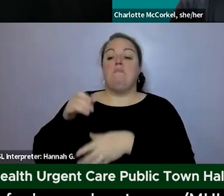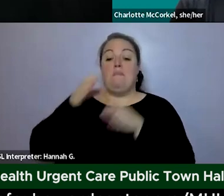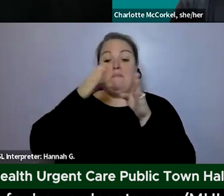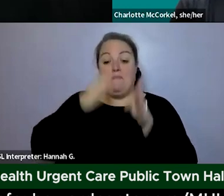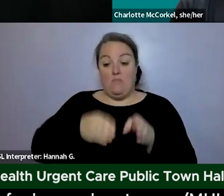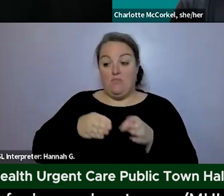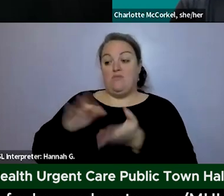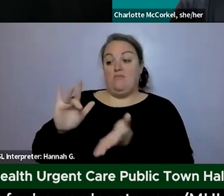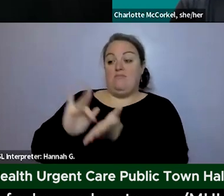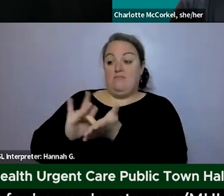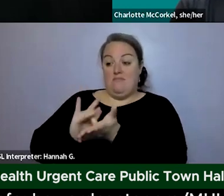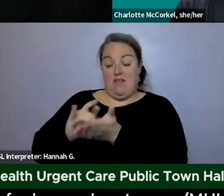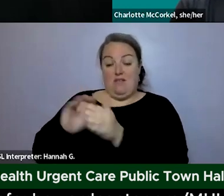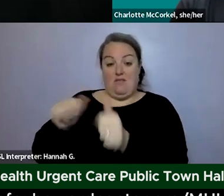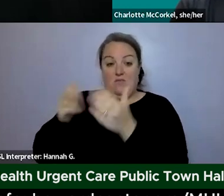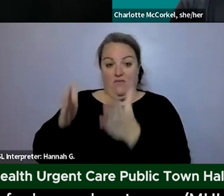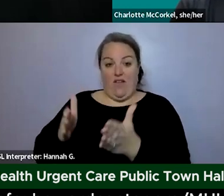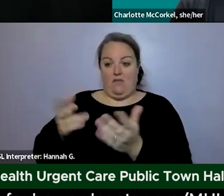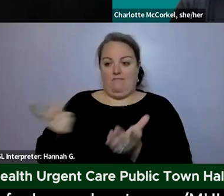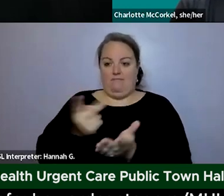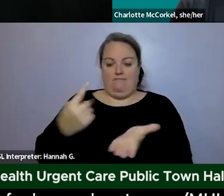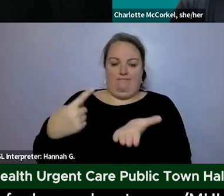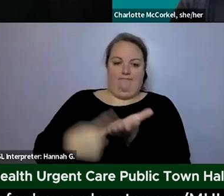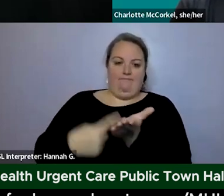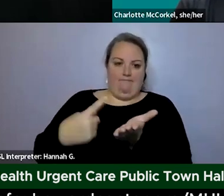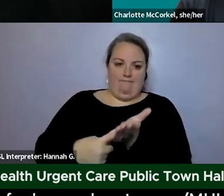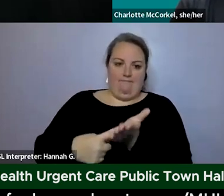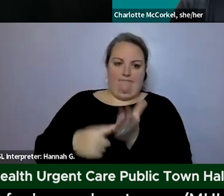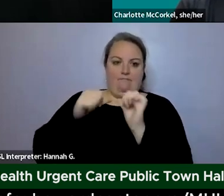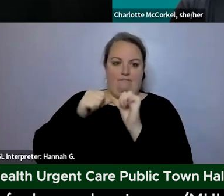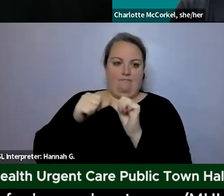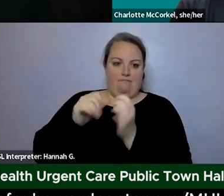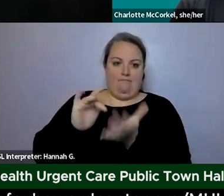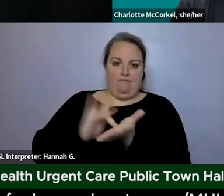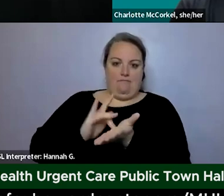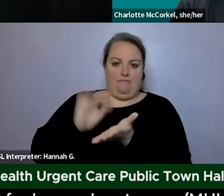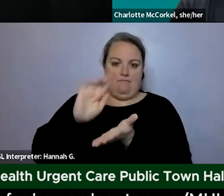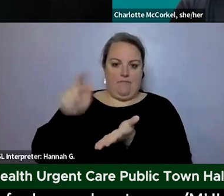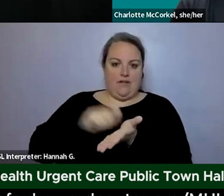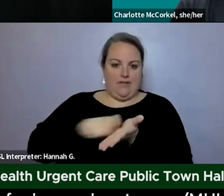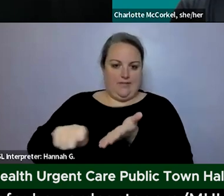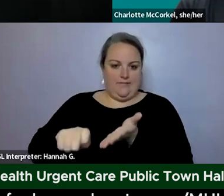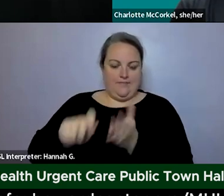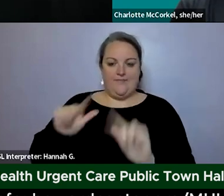and medical provider during that visit can talk about ongoing prescriptions